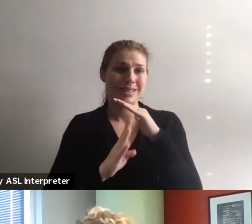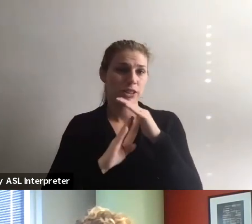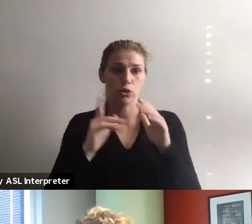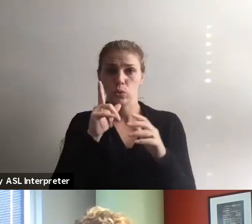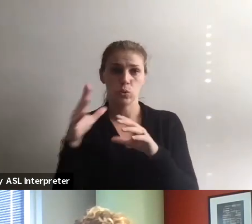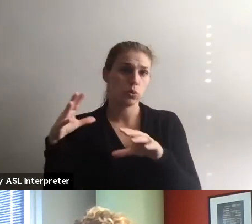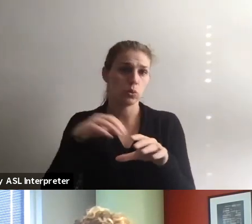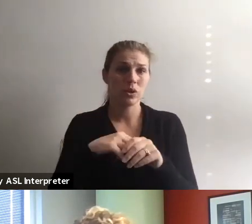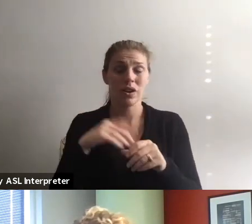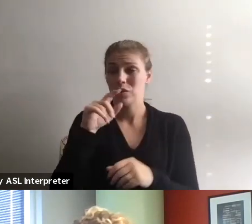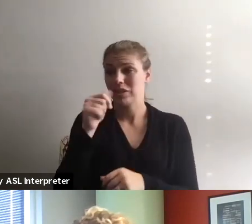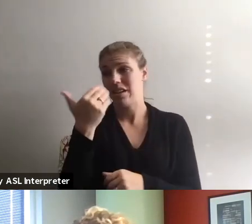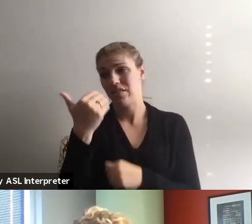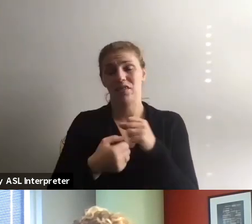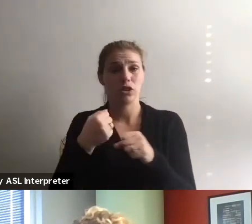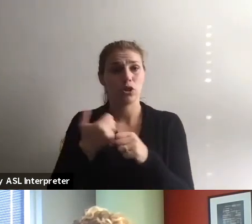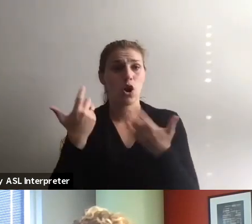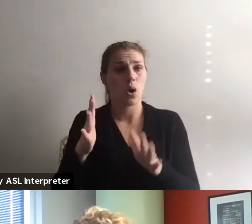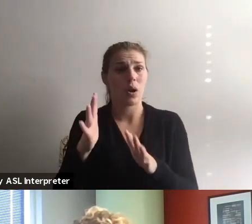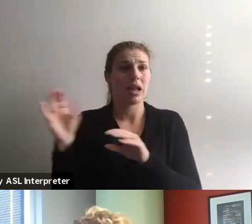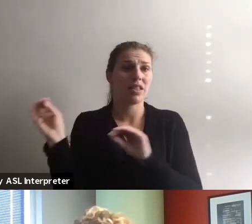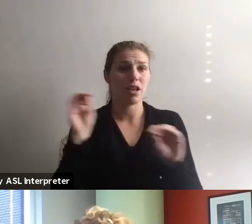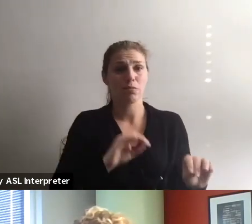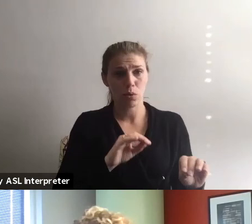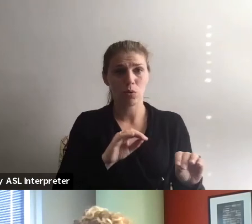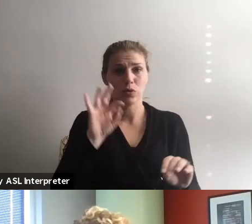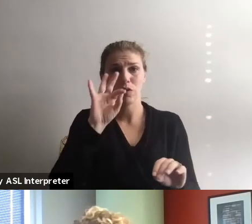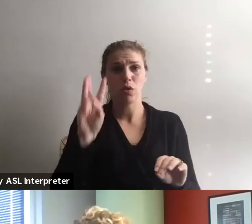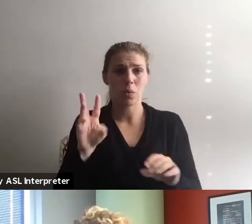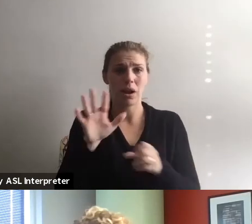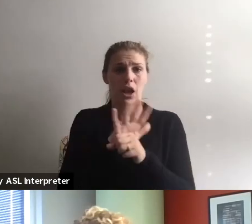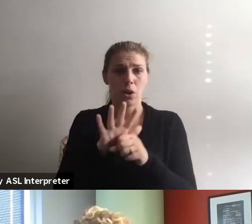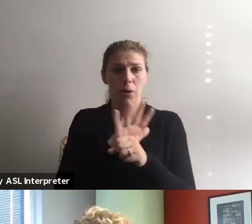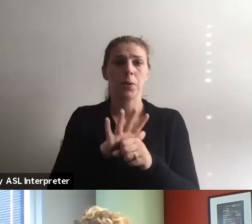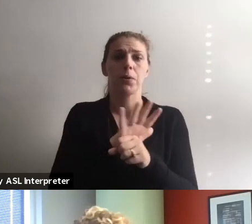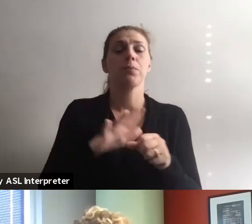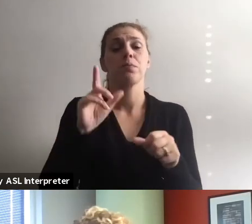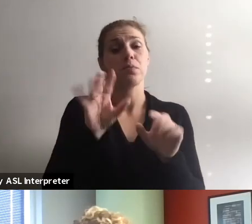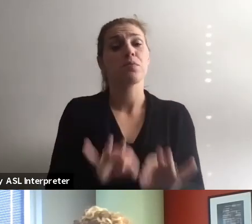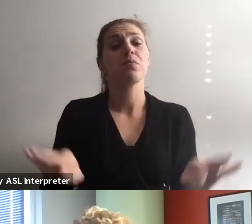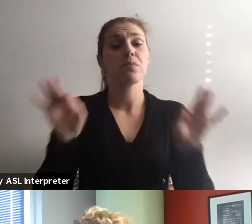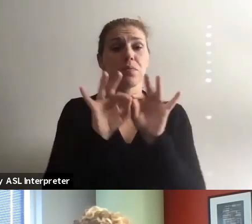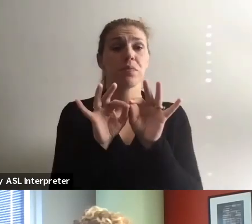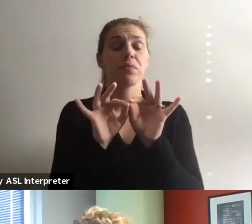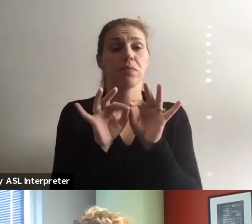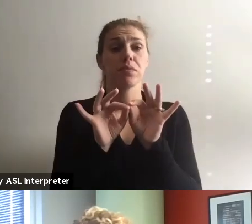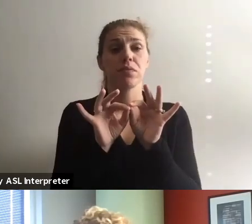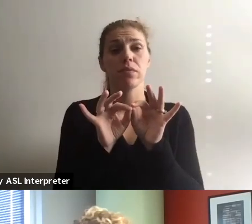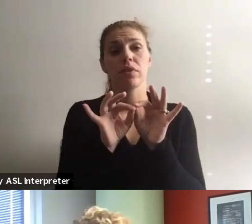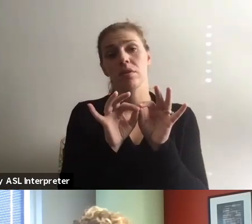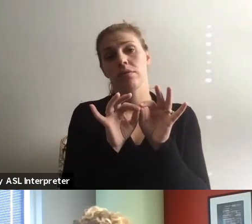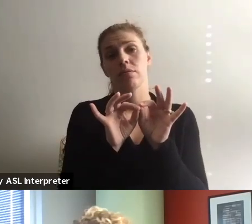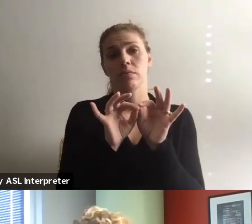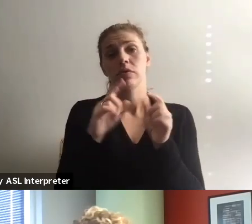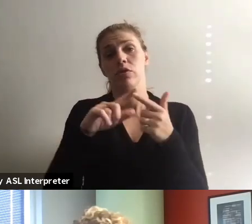at least for 10, 15 years already. So it's, it's important to, to reach out to, um, the, the,